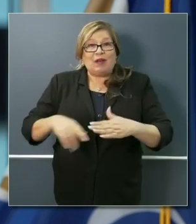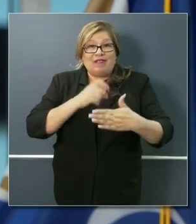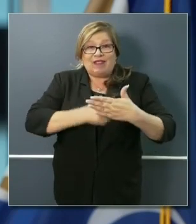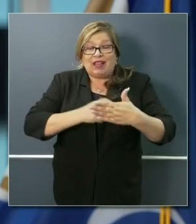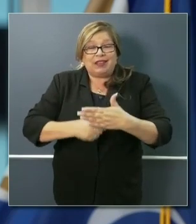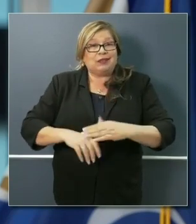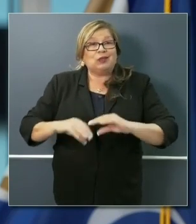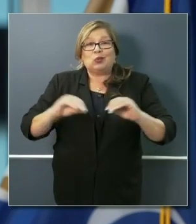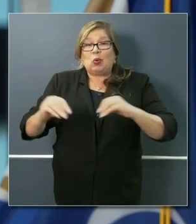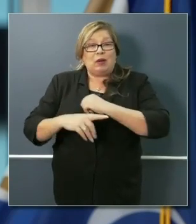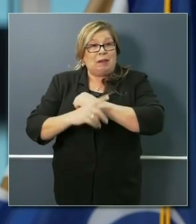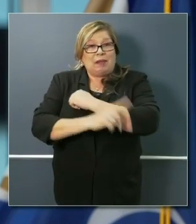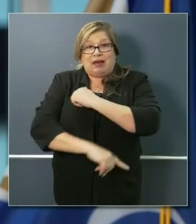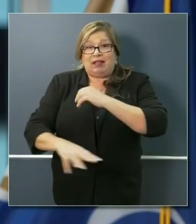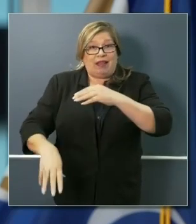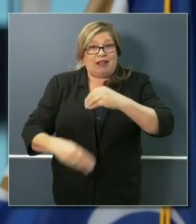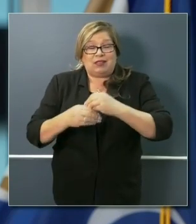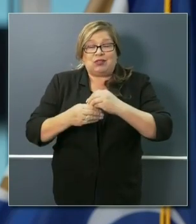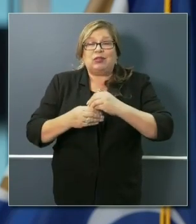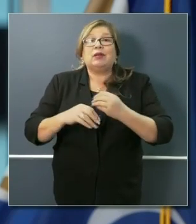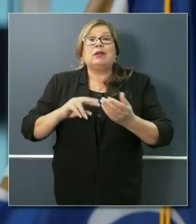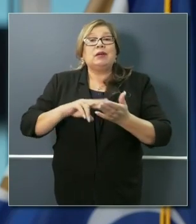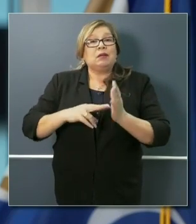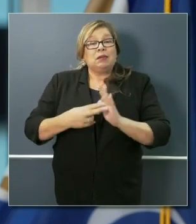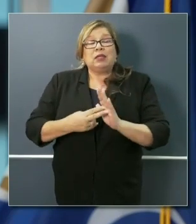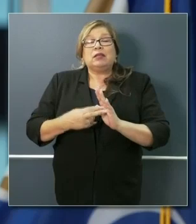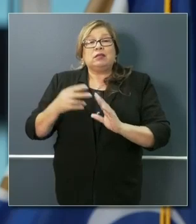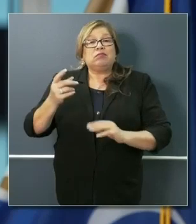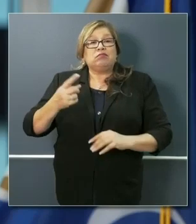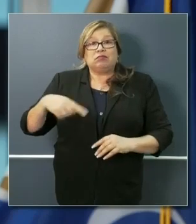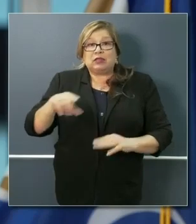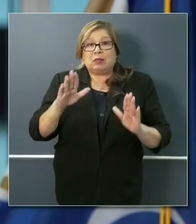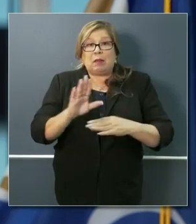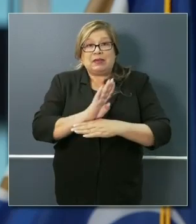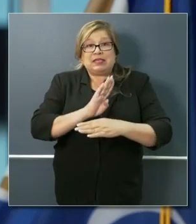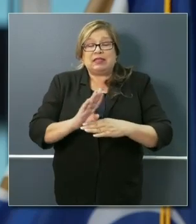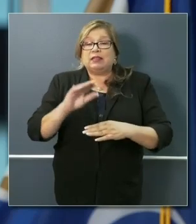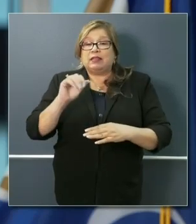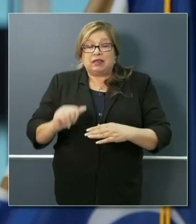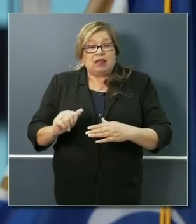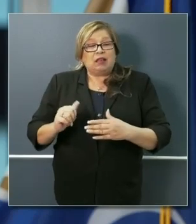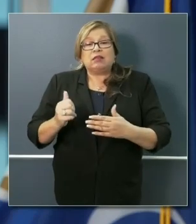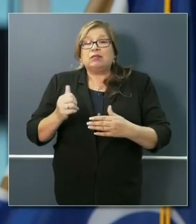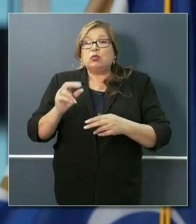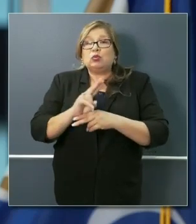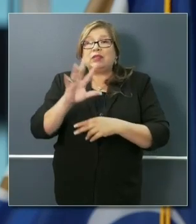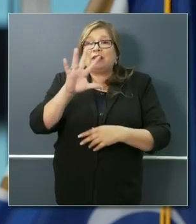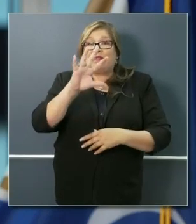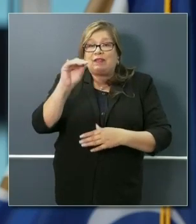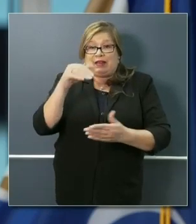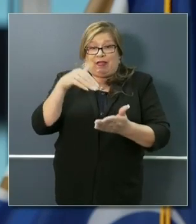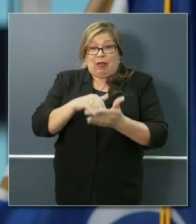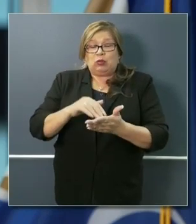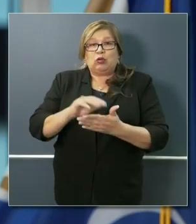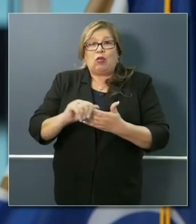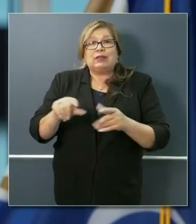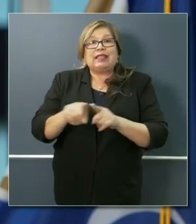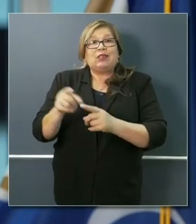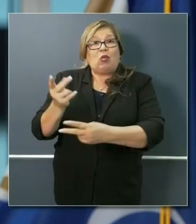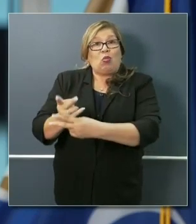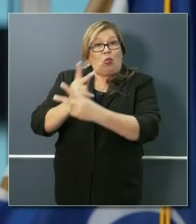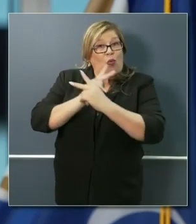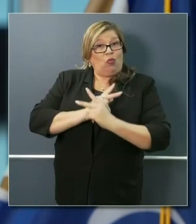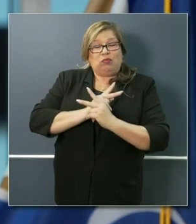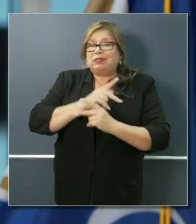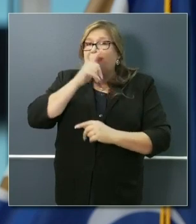no penalties will be attached, where they can take upwards of $50,000 as a loan and not have